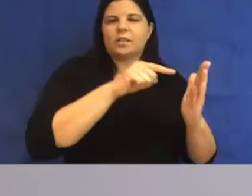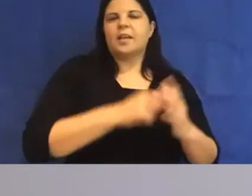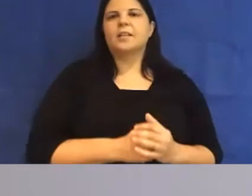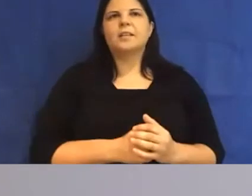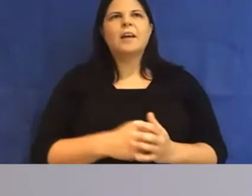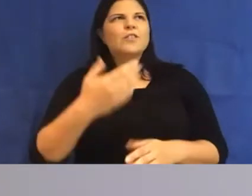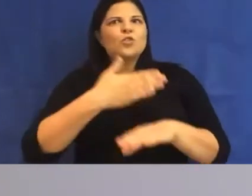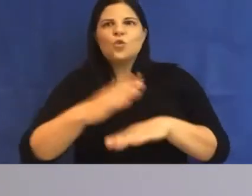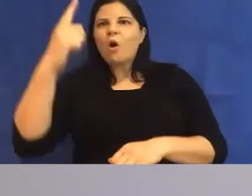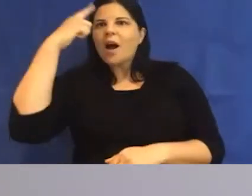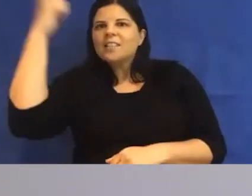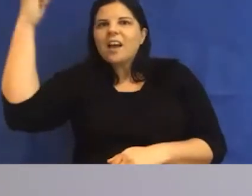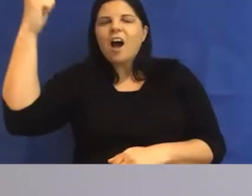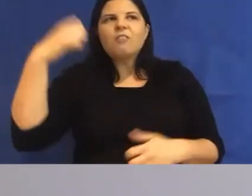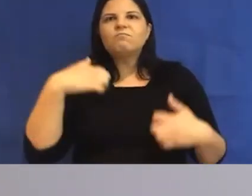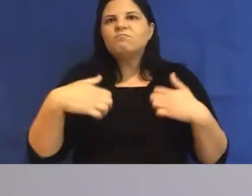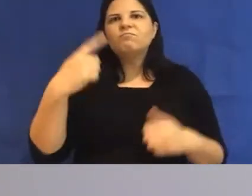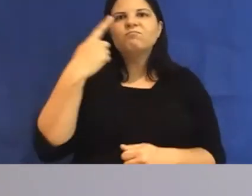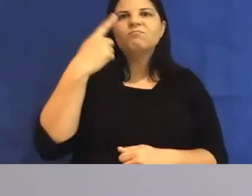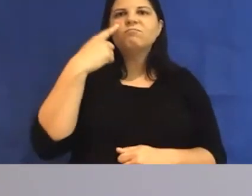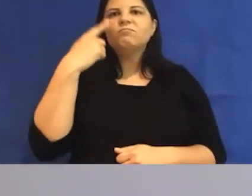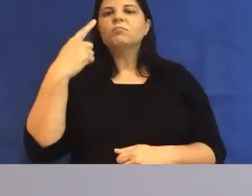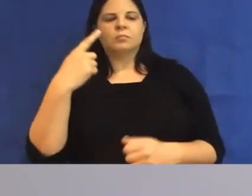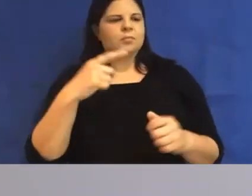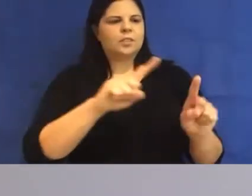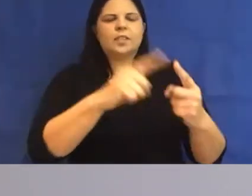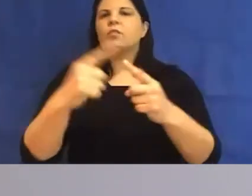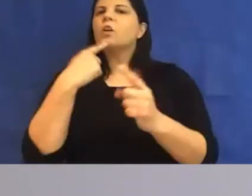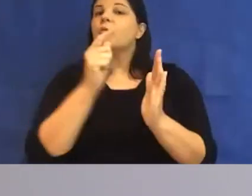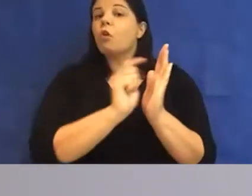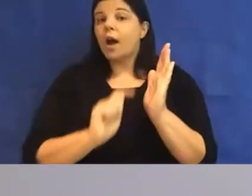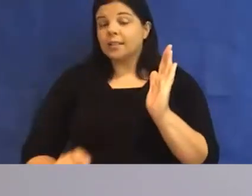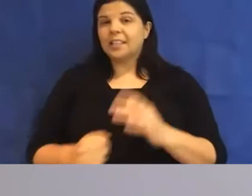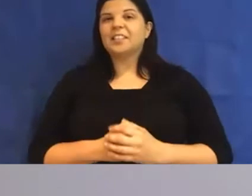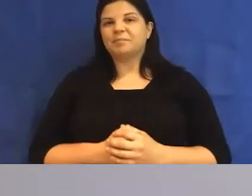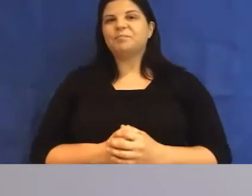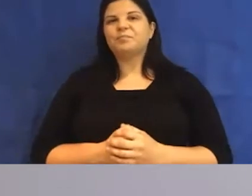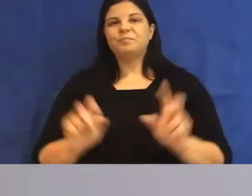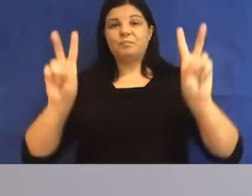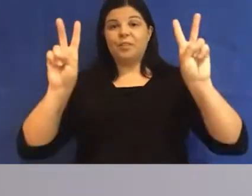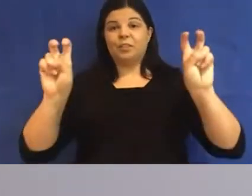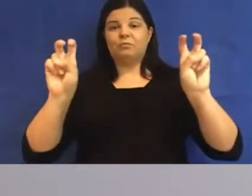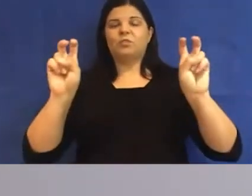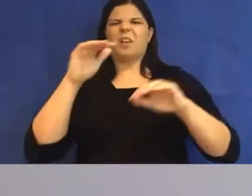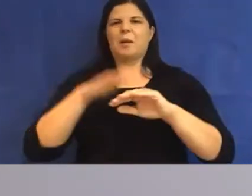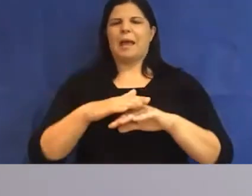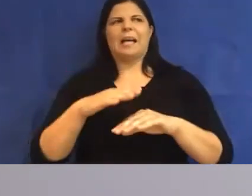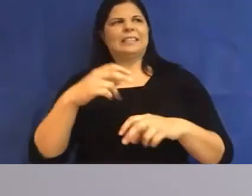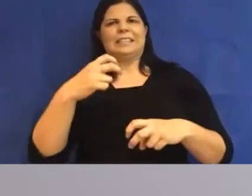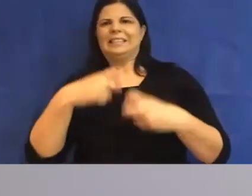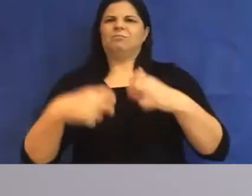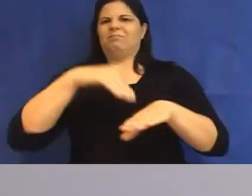ideas and forms of writing. The topics of our issues always provoke a fascinating range of